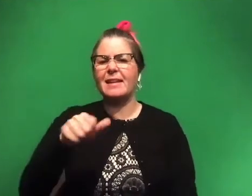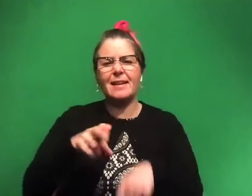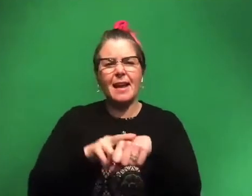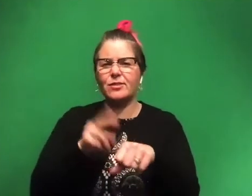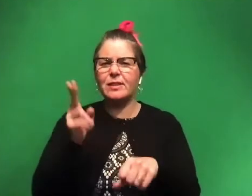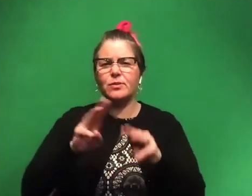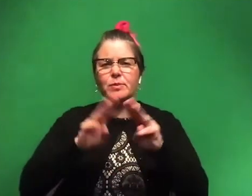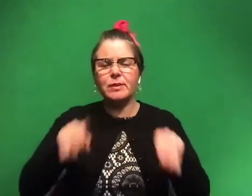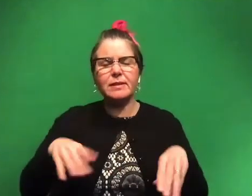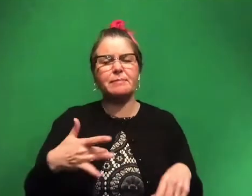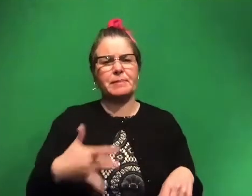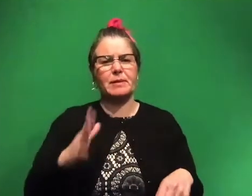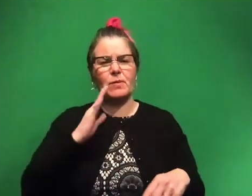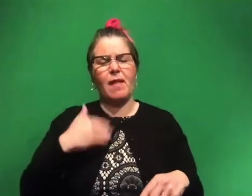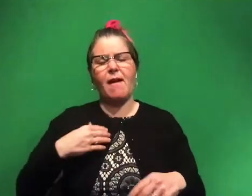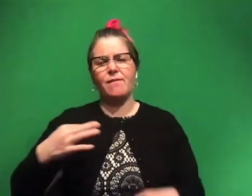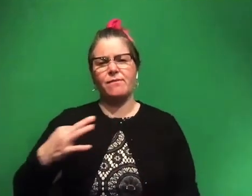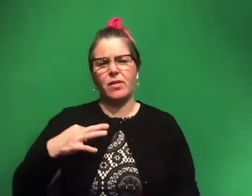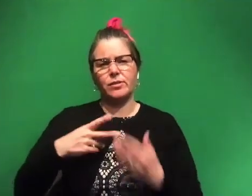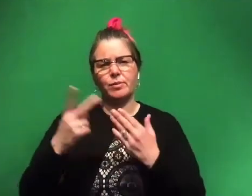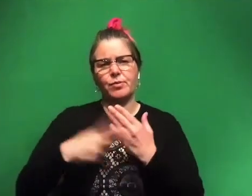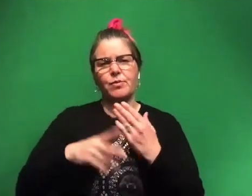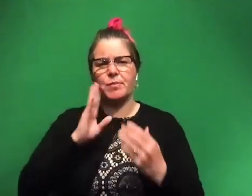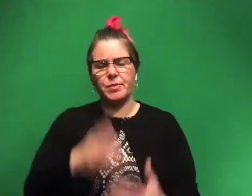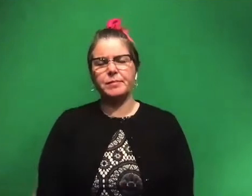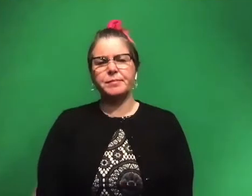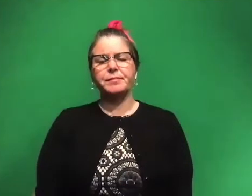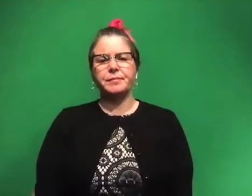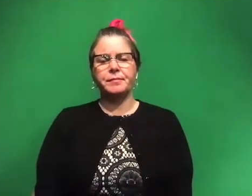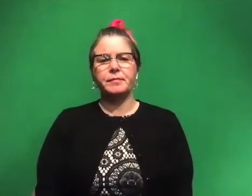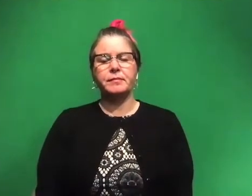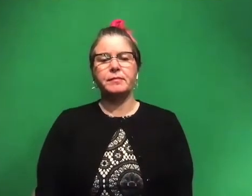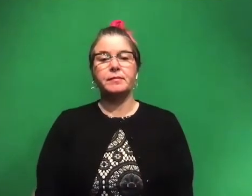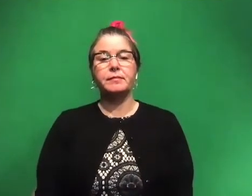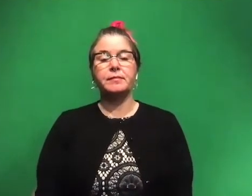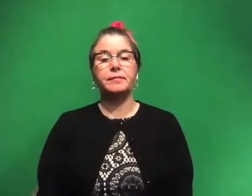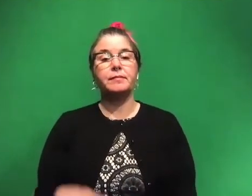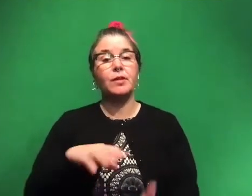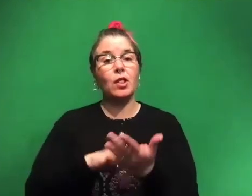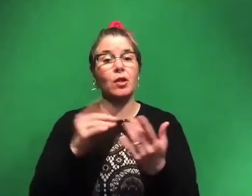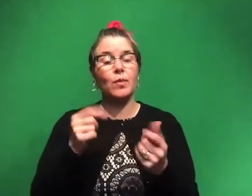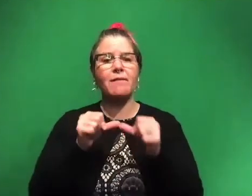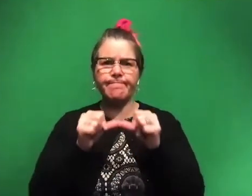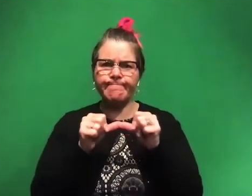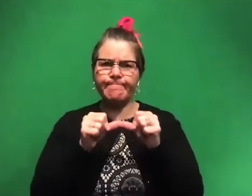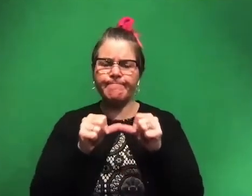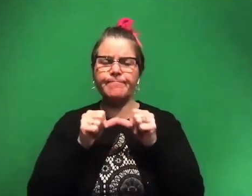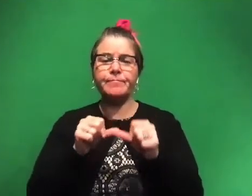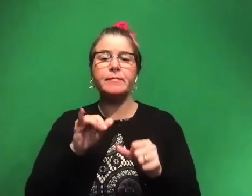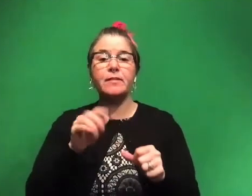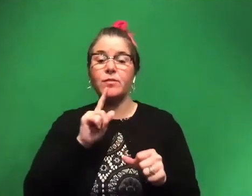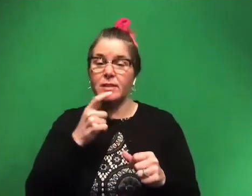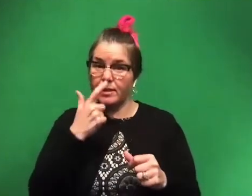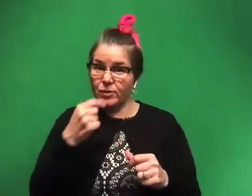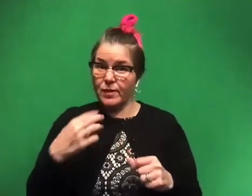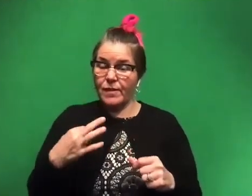most likely will have a volunteer program. And what I've learned is you got to be persistent. So if you really are interested in